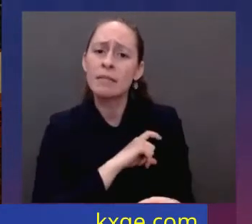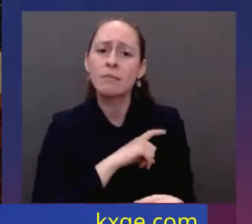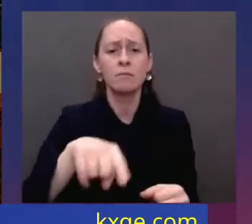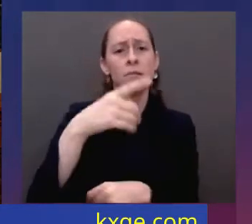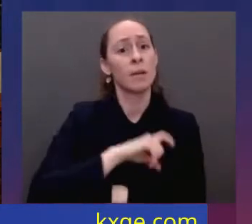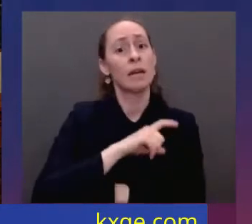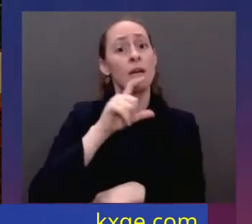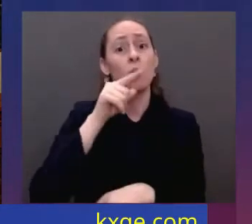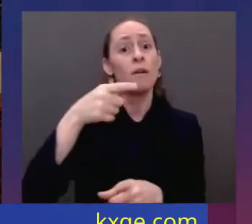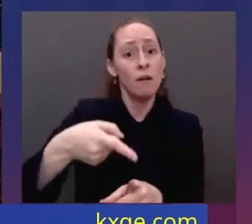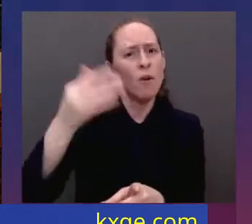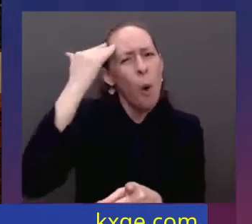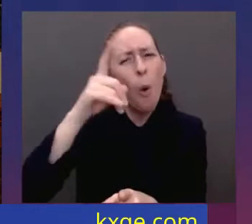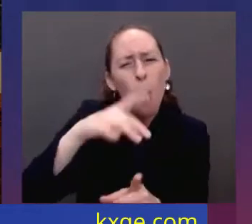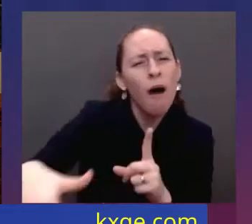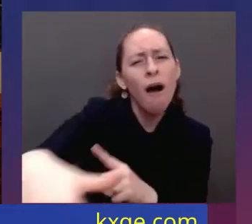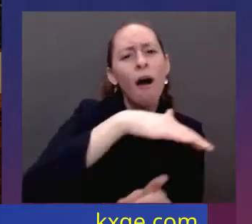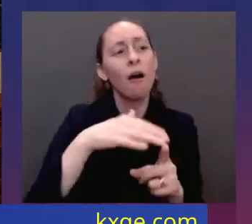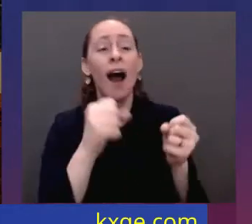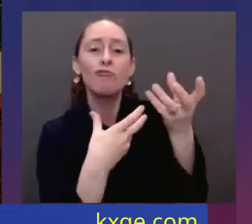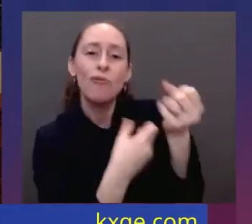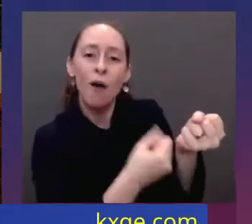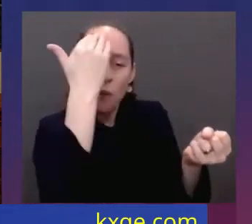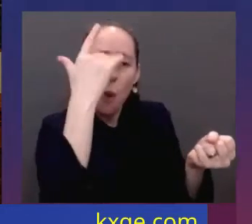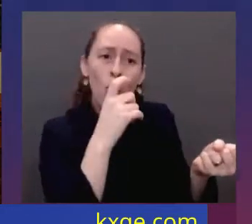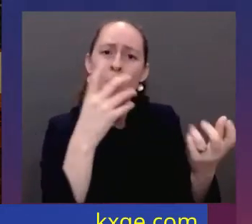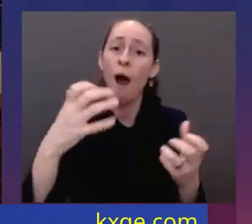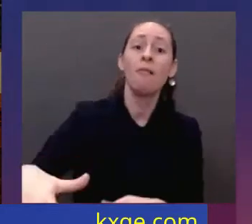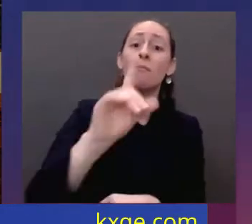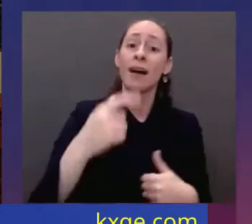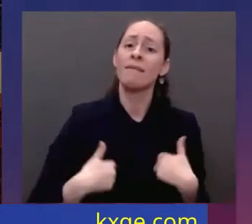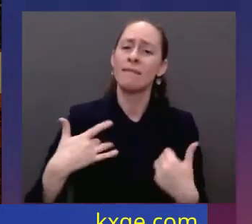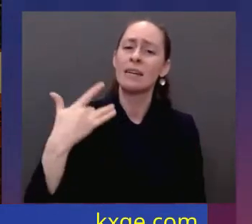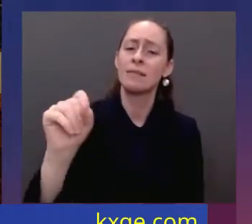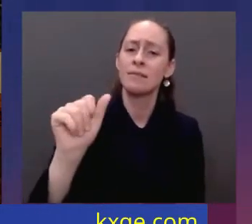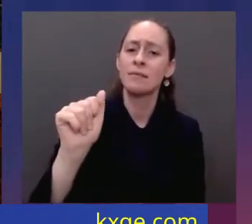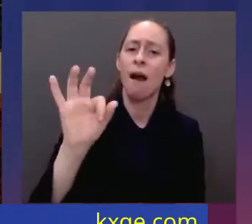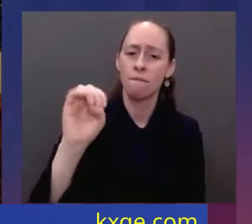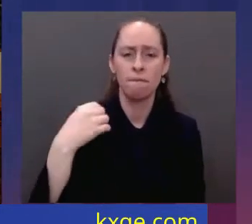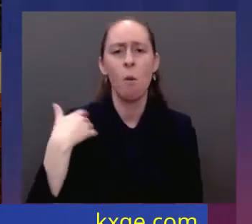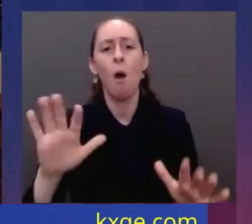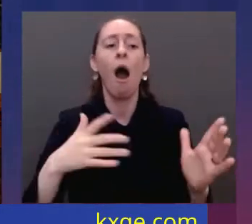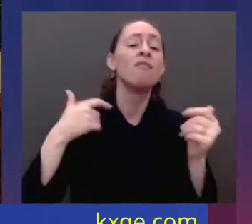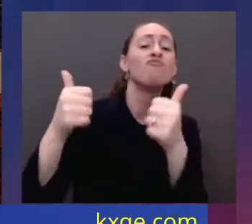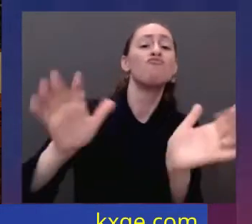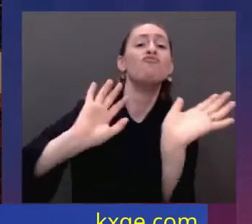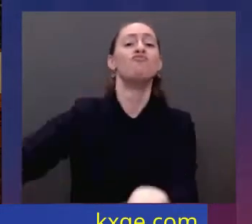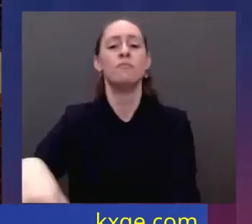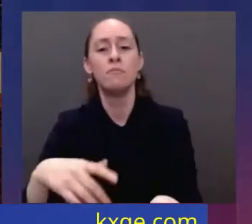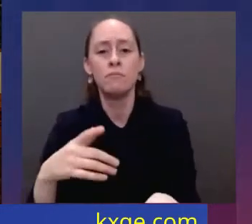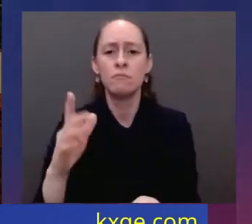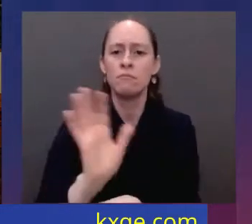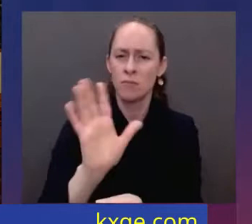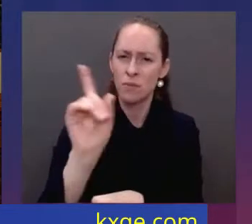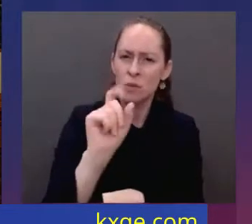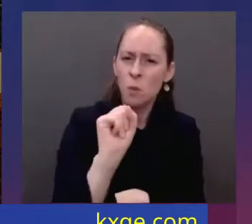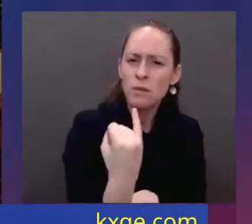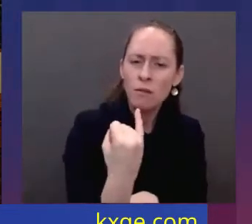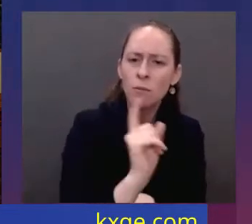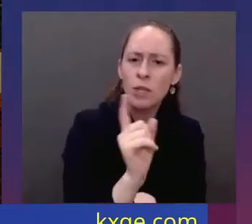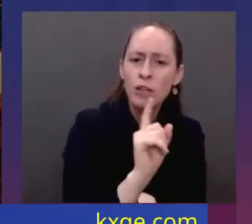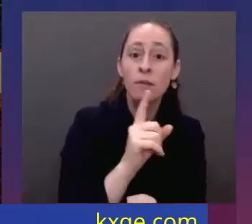Let's not abandon our streets or choose between safety and equal justice. Let's come together and protect our communities, restore trust, and hold law enforcement accountable.